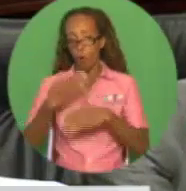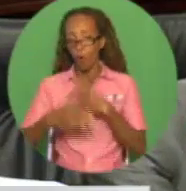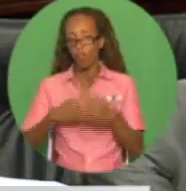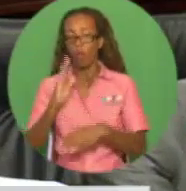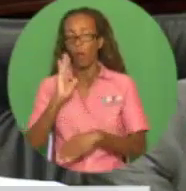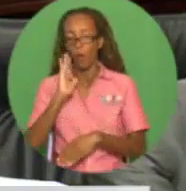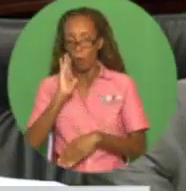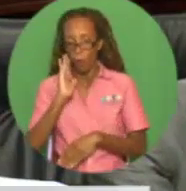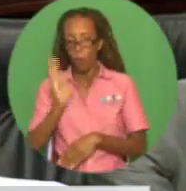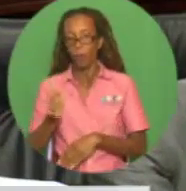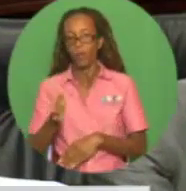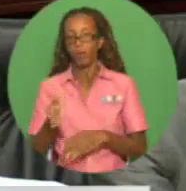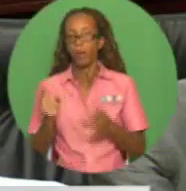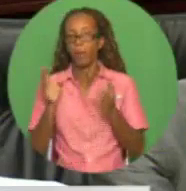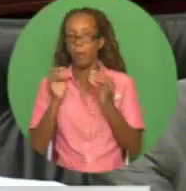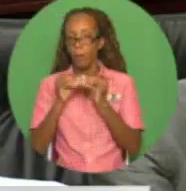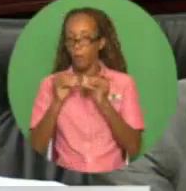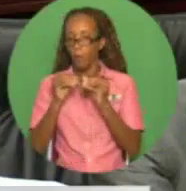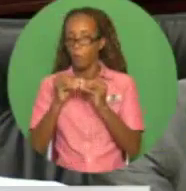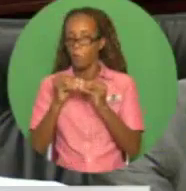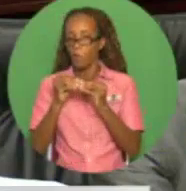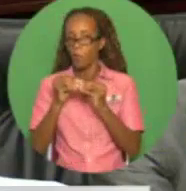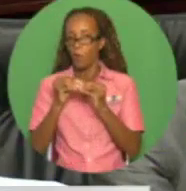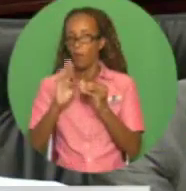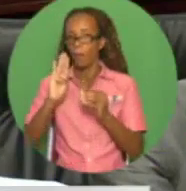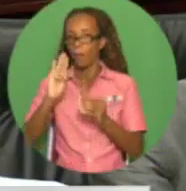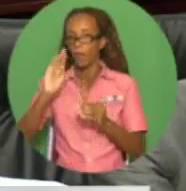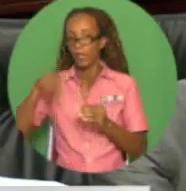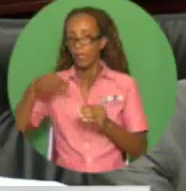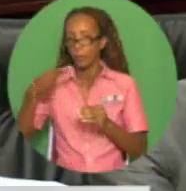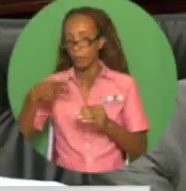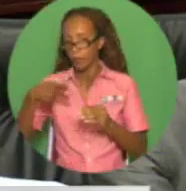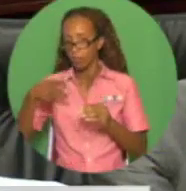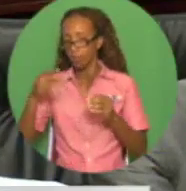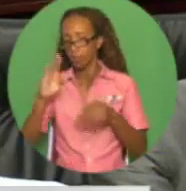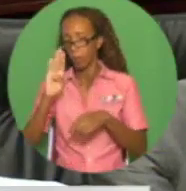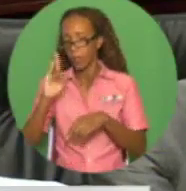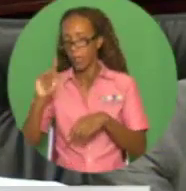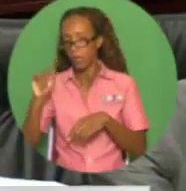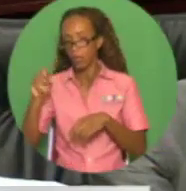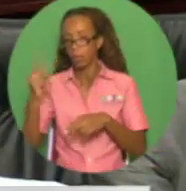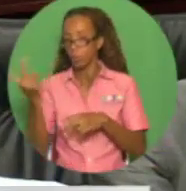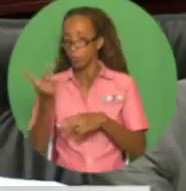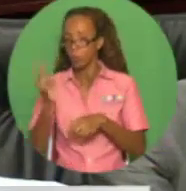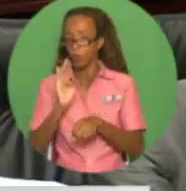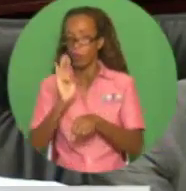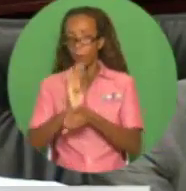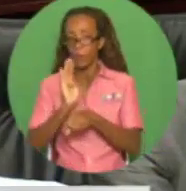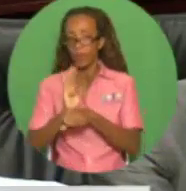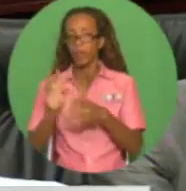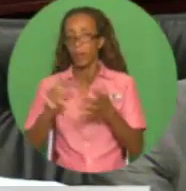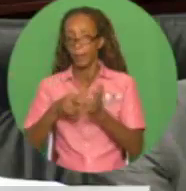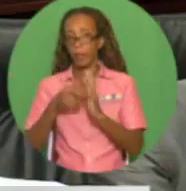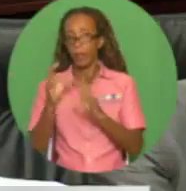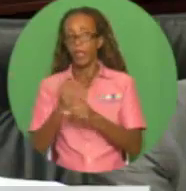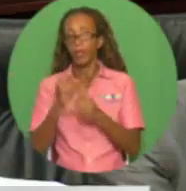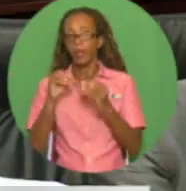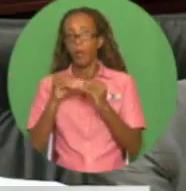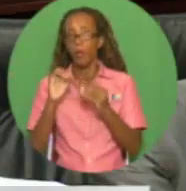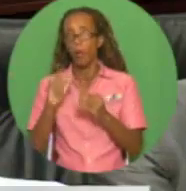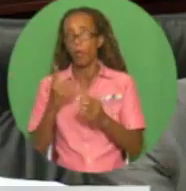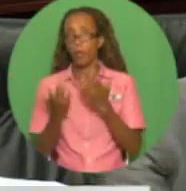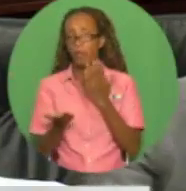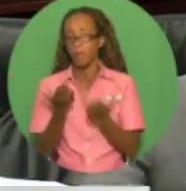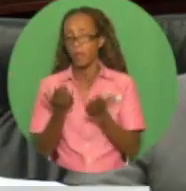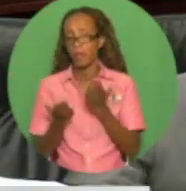and by BHP Billington's Ruby Delaware project. This could push our annual combined production of oil to about